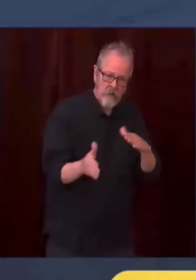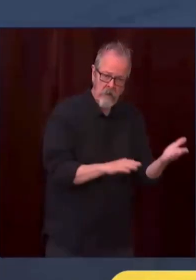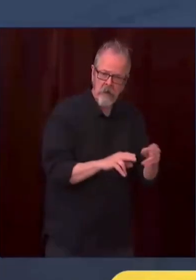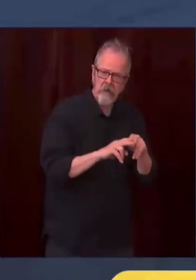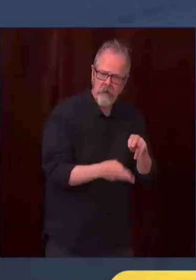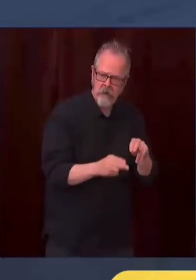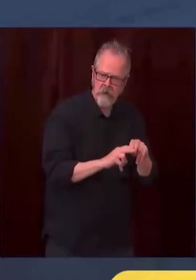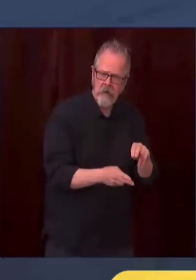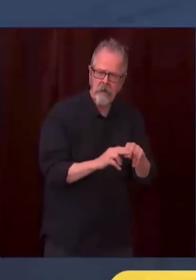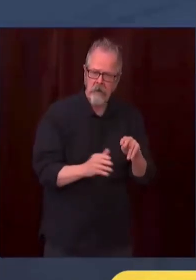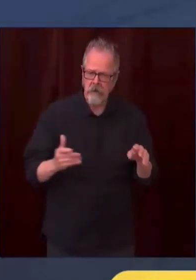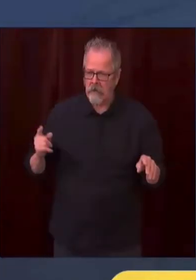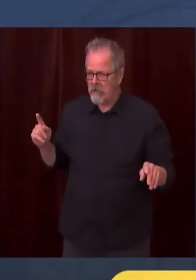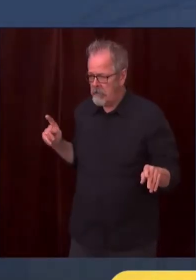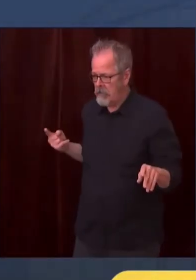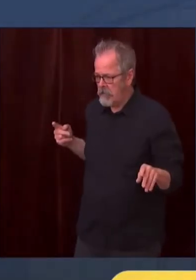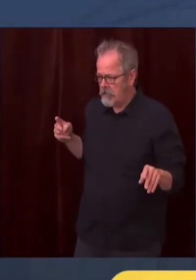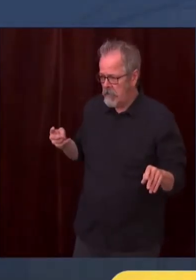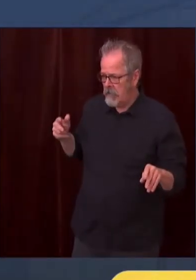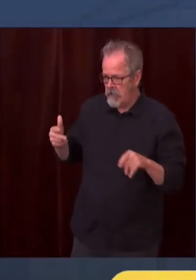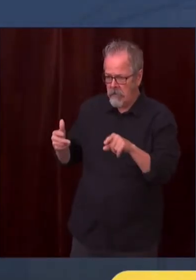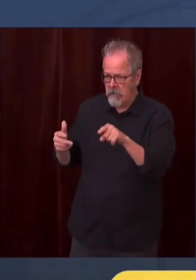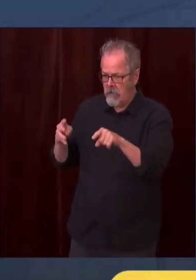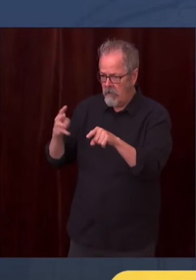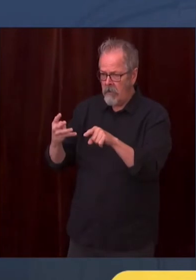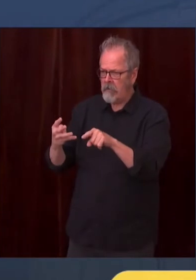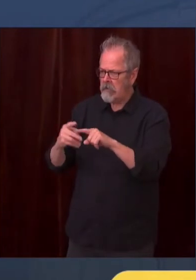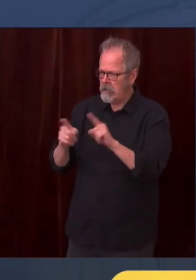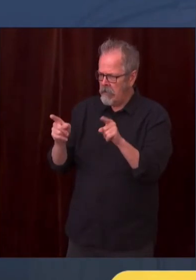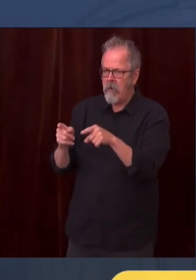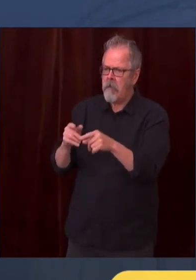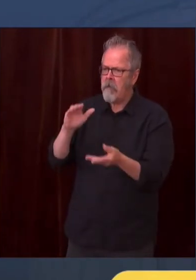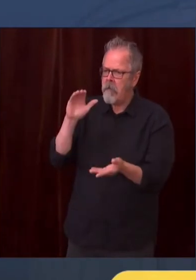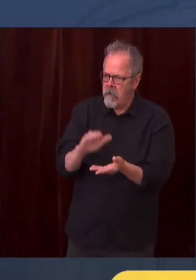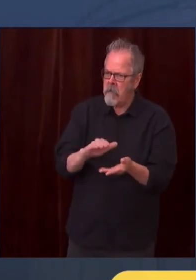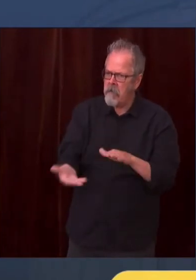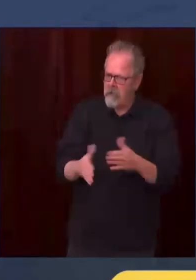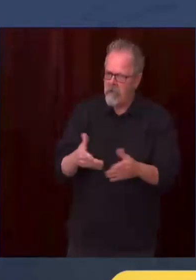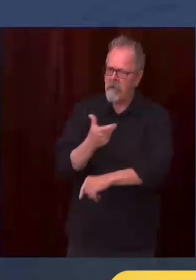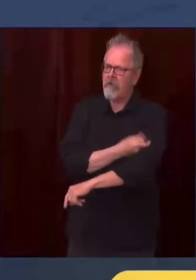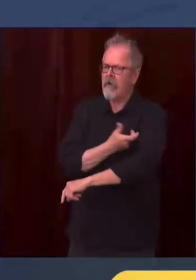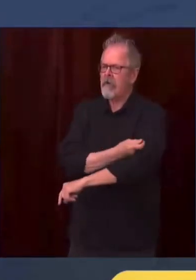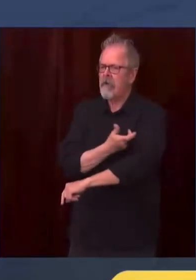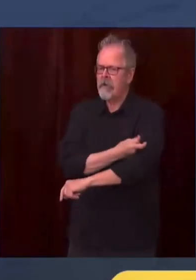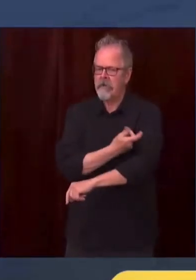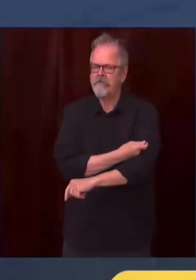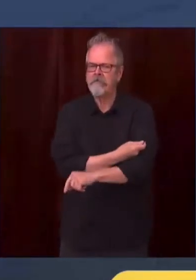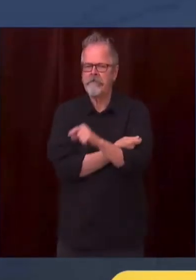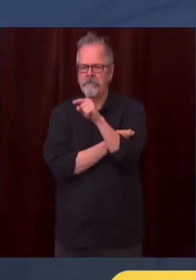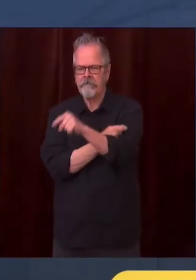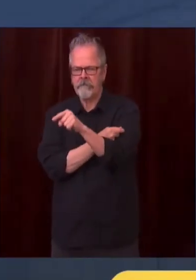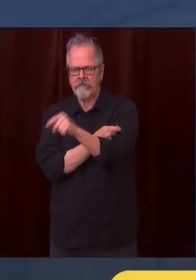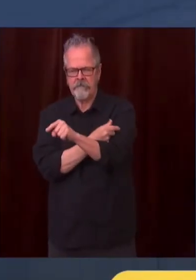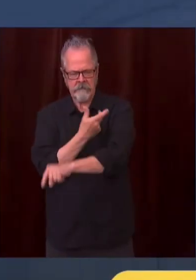attribute these changes to our vaccination progress. There's a reason we're succeeding on this is because not only have we acted safely,